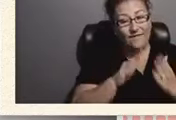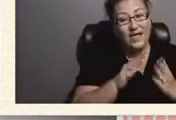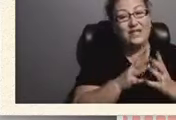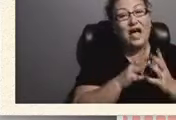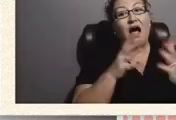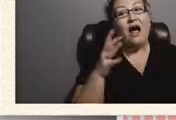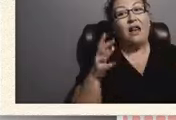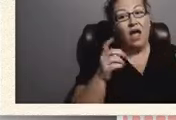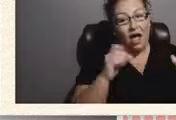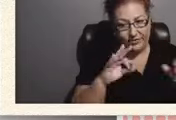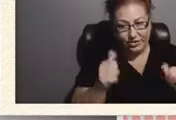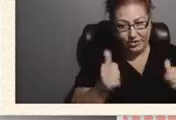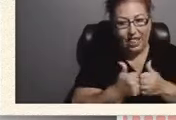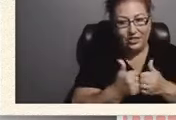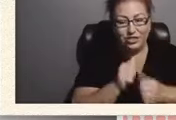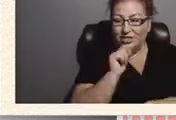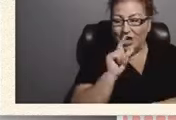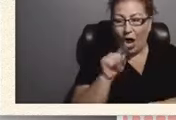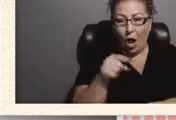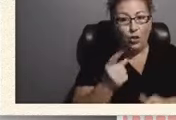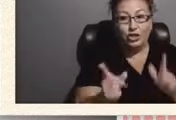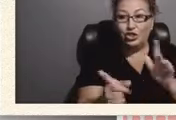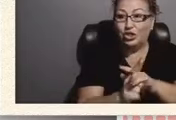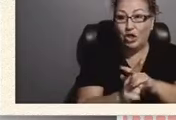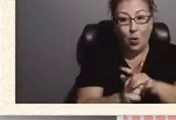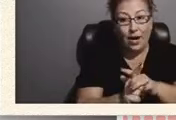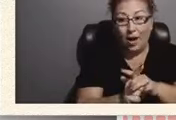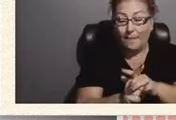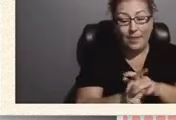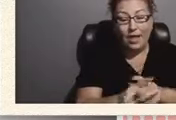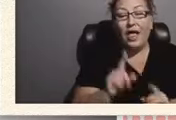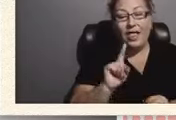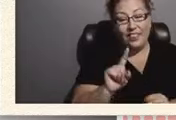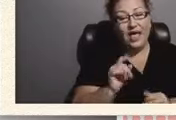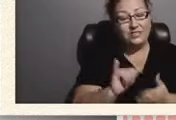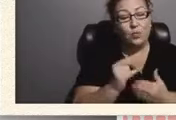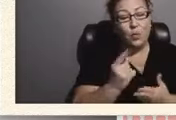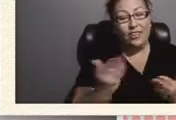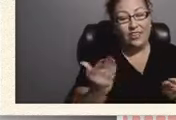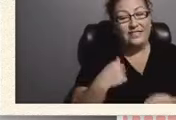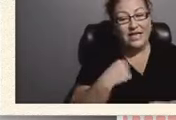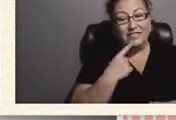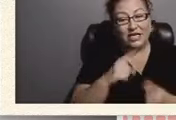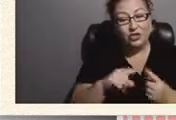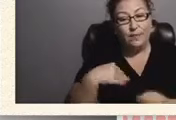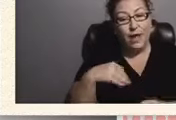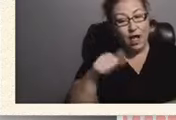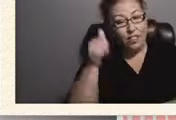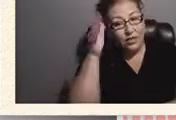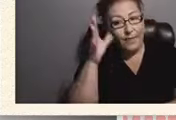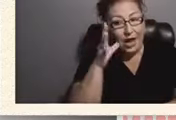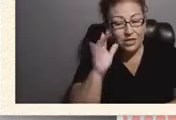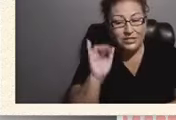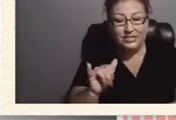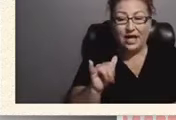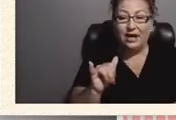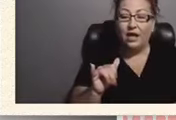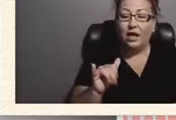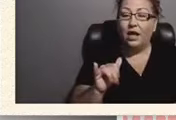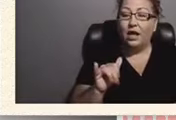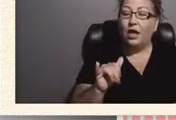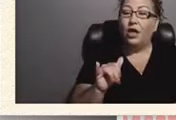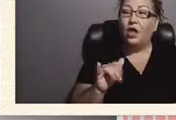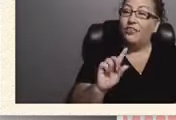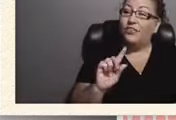of challenges. Not just showing up. And this is one of the things that I say to my other parents. Is that the first